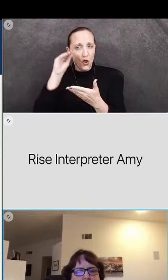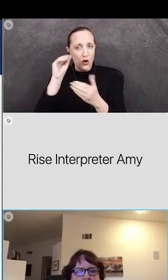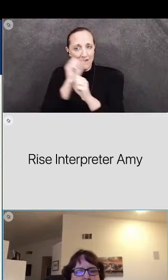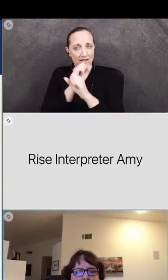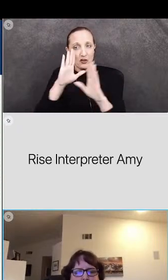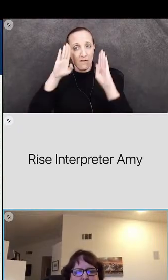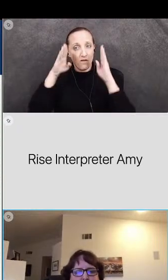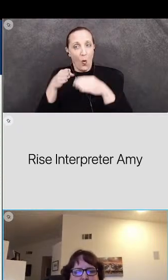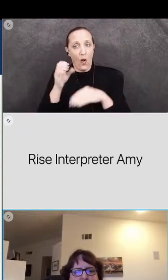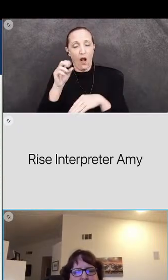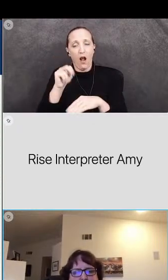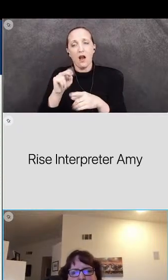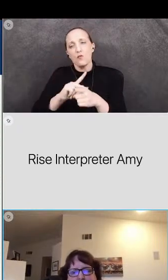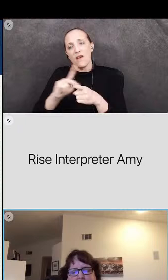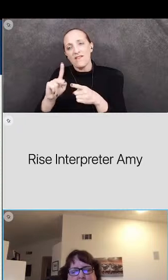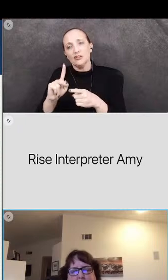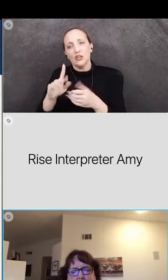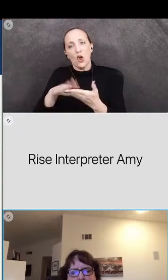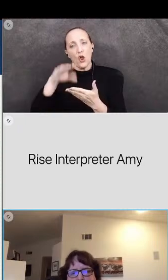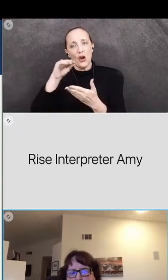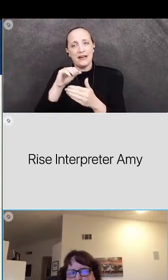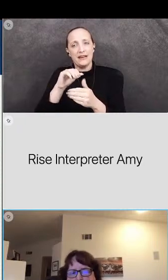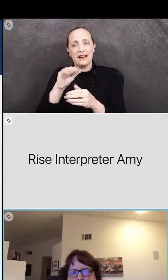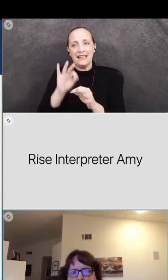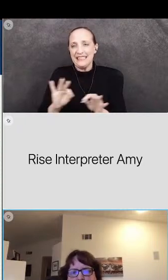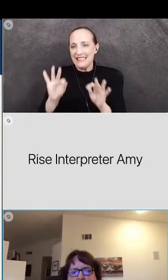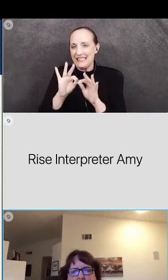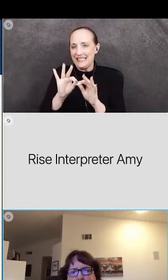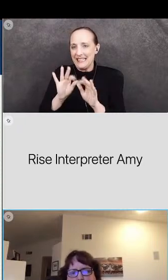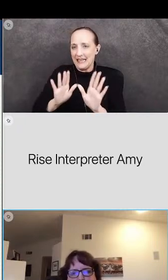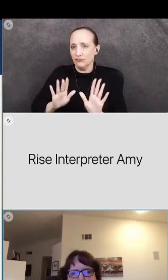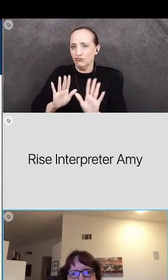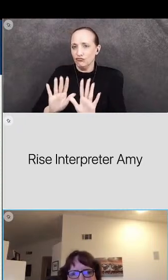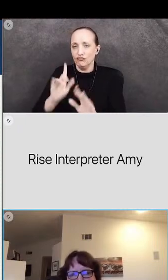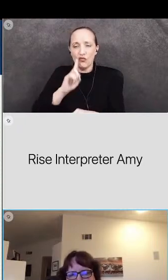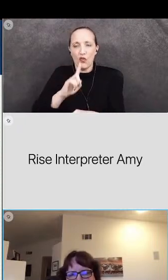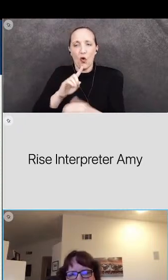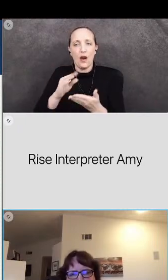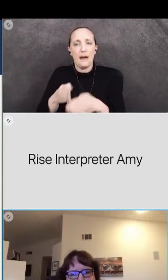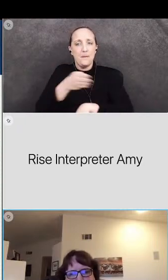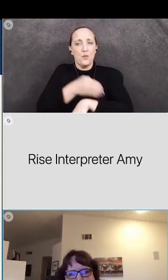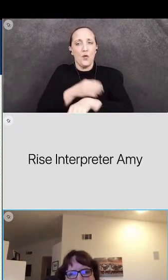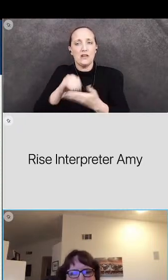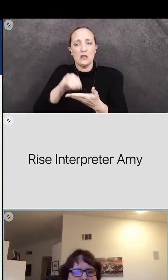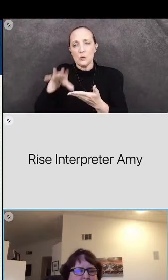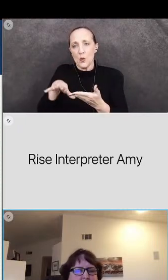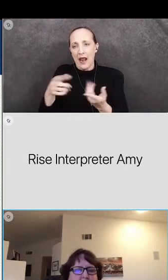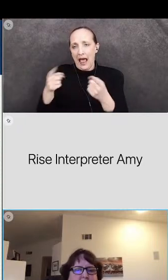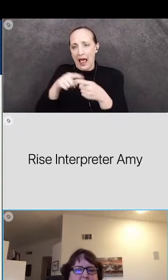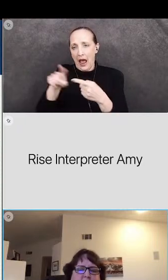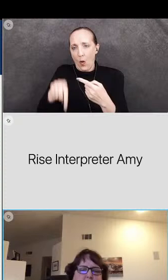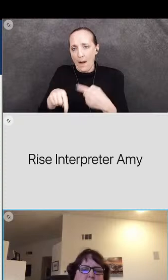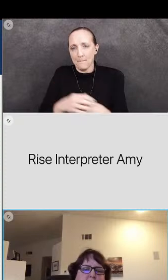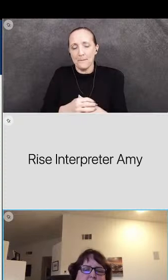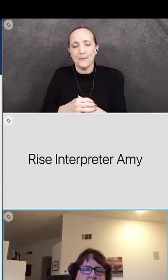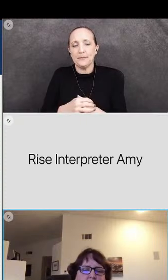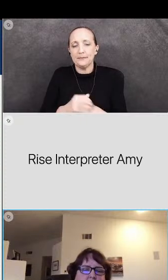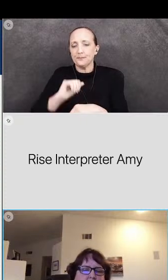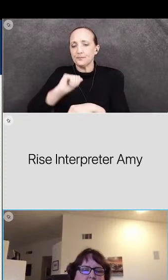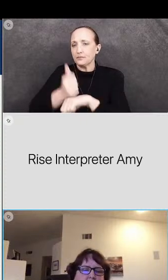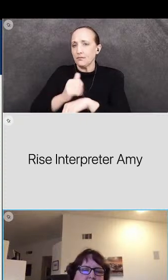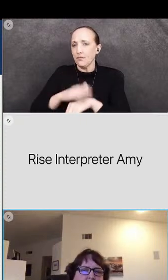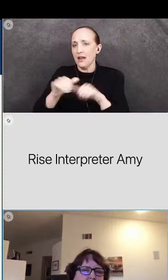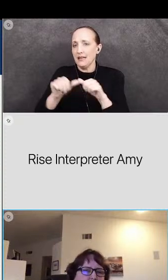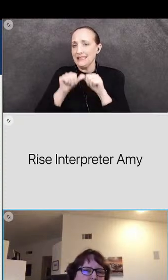include professional learning is a key driver for improving student outcomes it's based on a continuous improvement